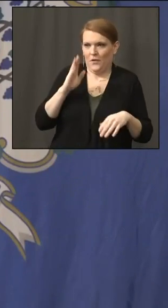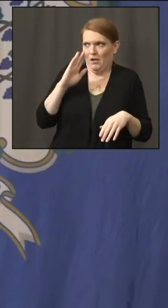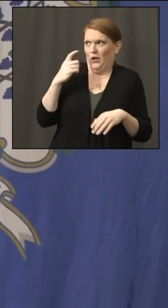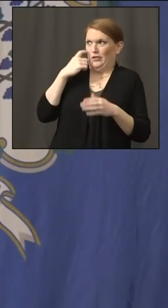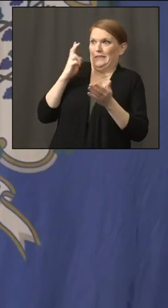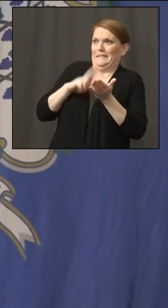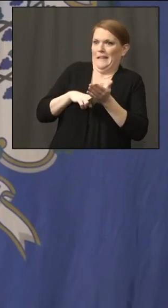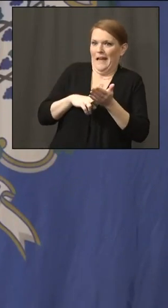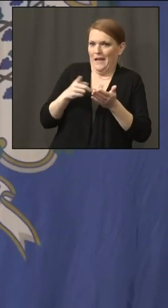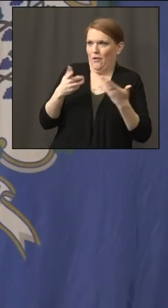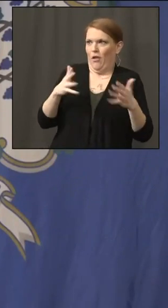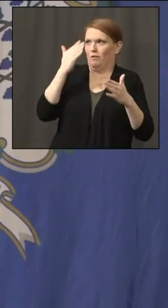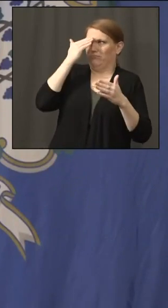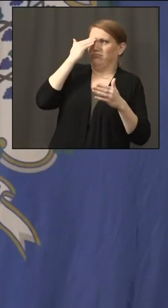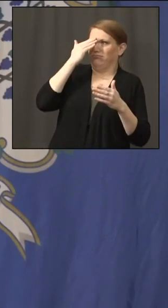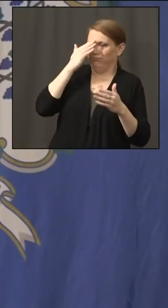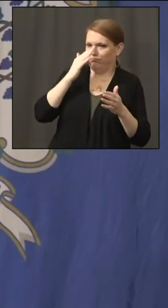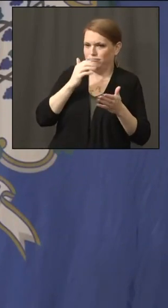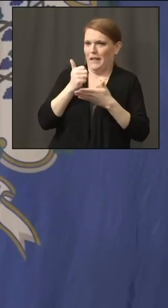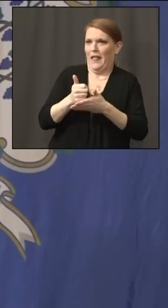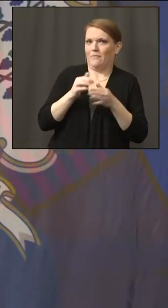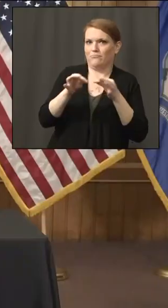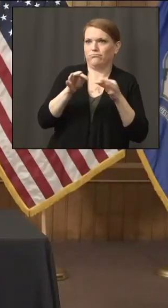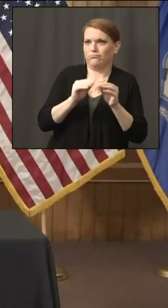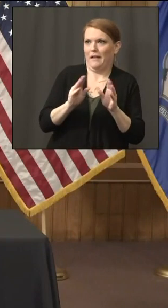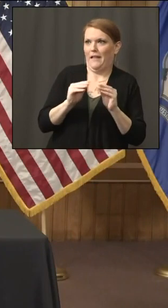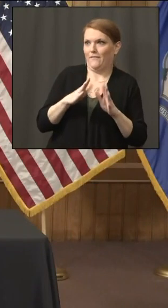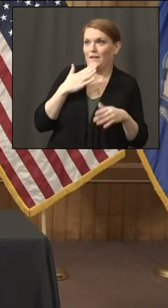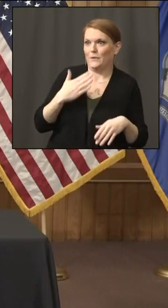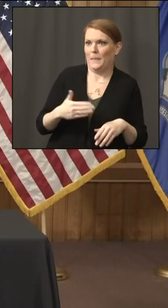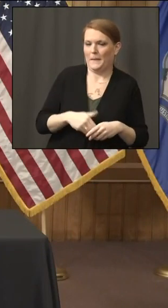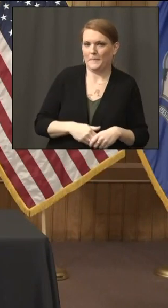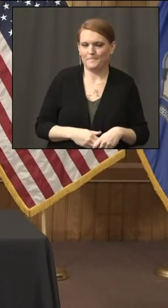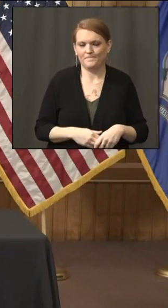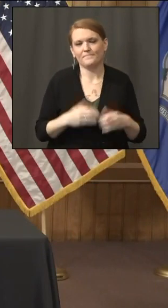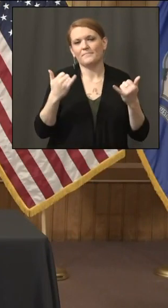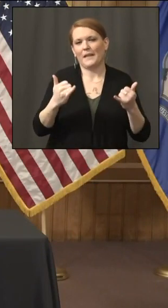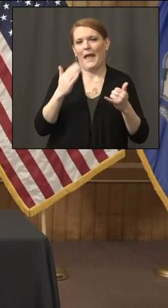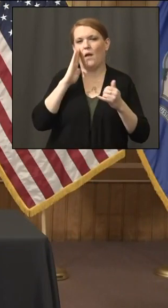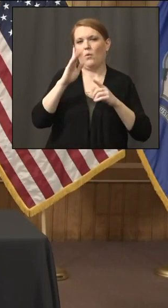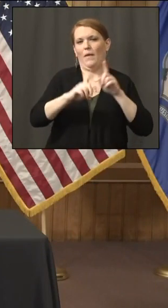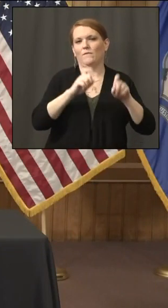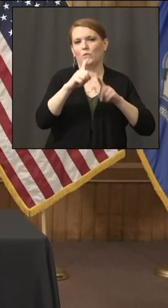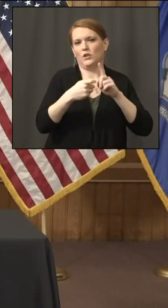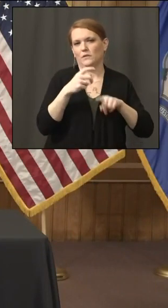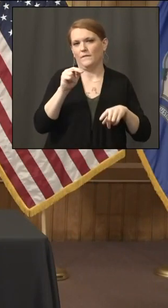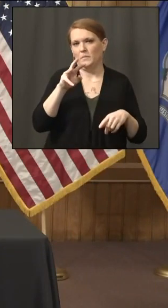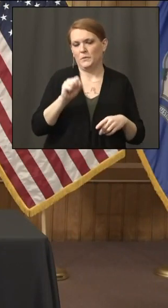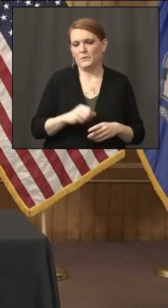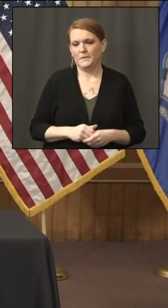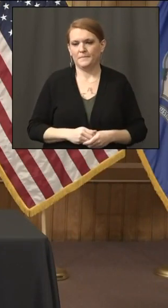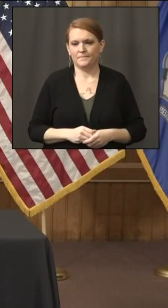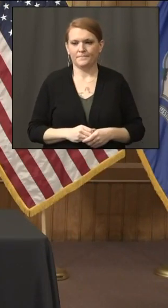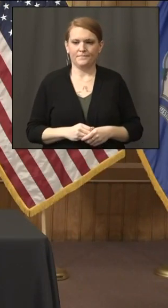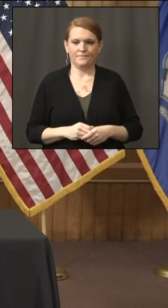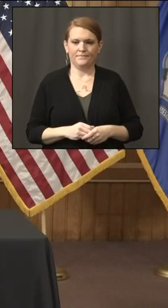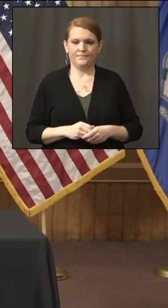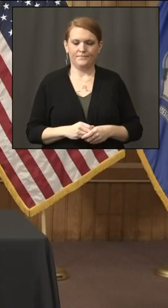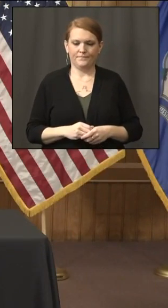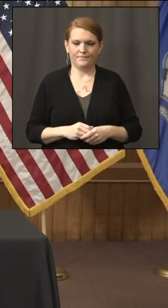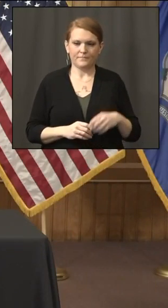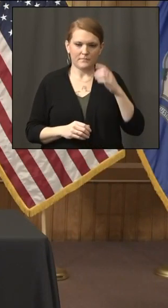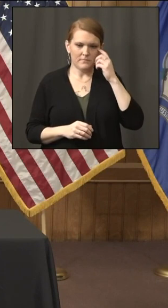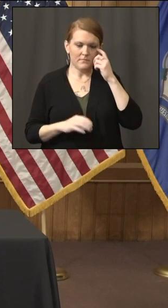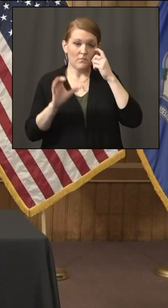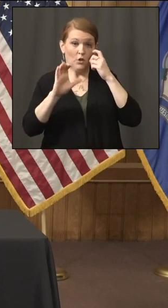signed. All right, Max. Channel 3 Eyewitness News. Yes, Governor, you know, I think a lot of